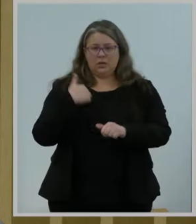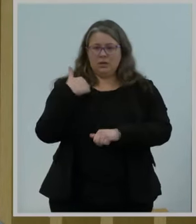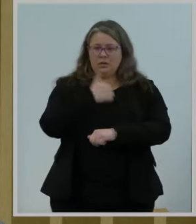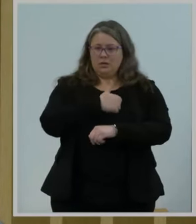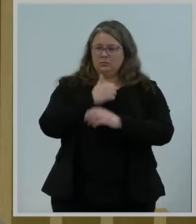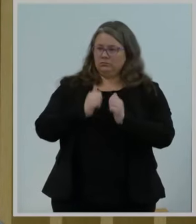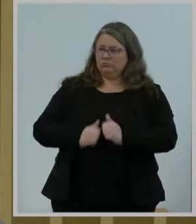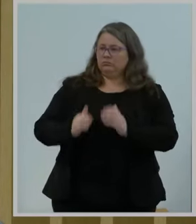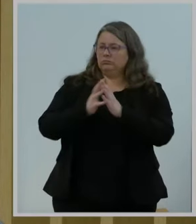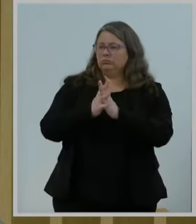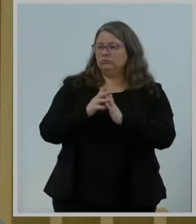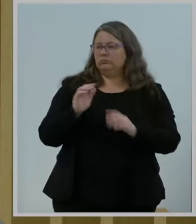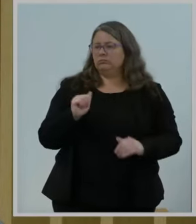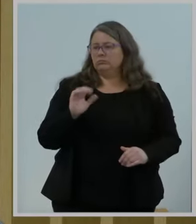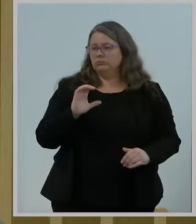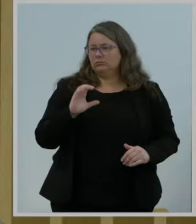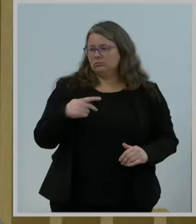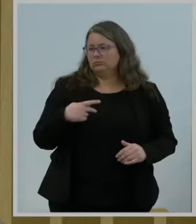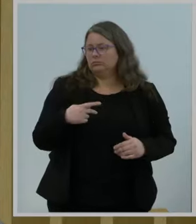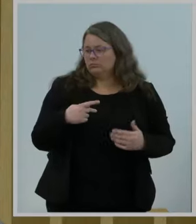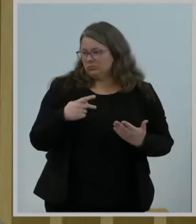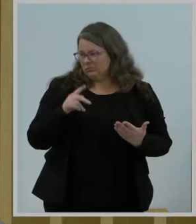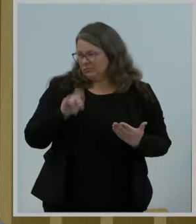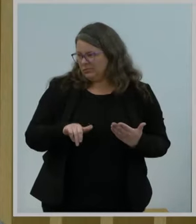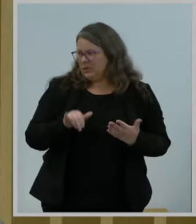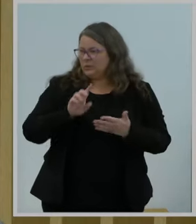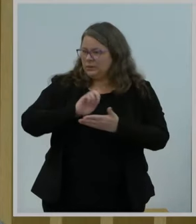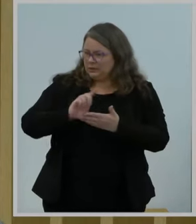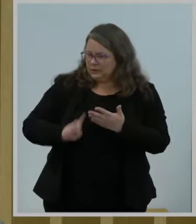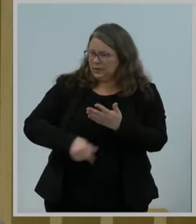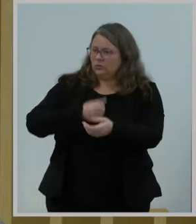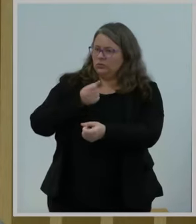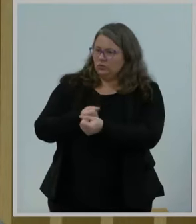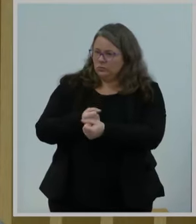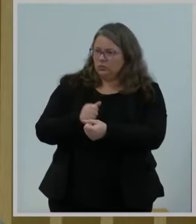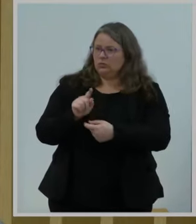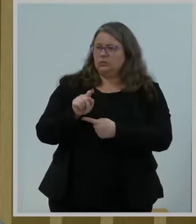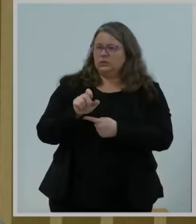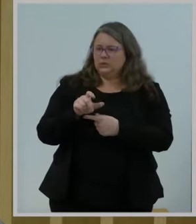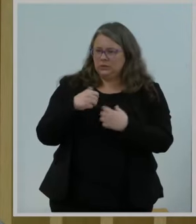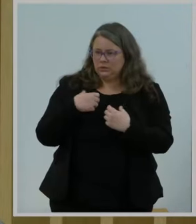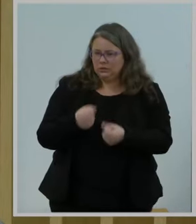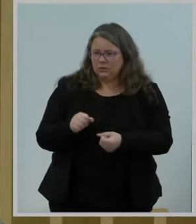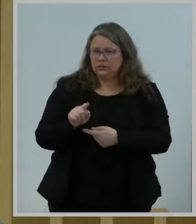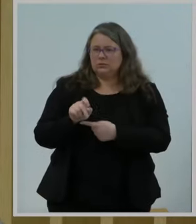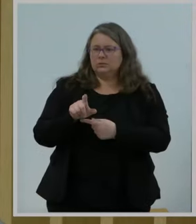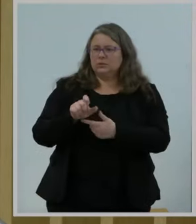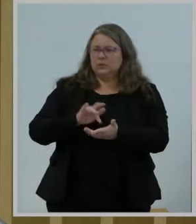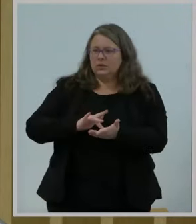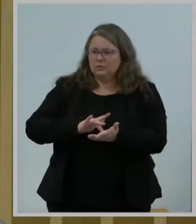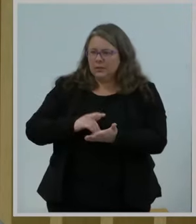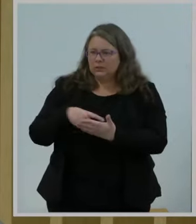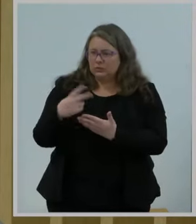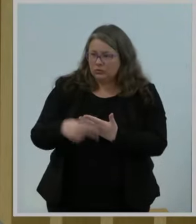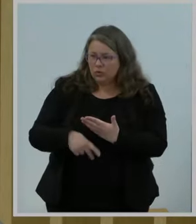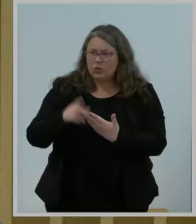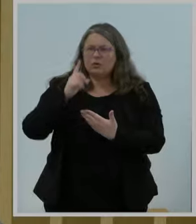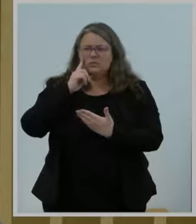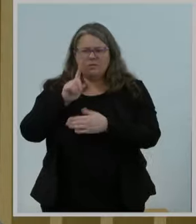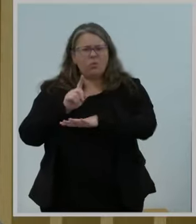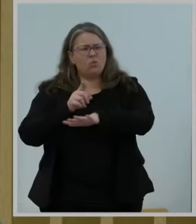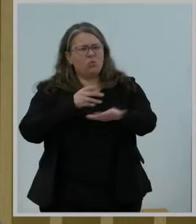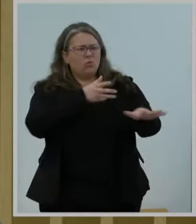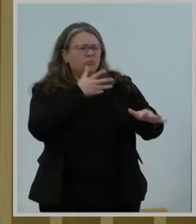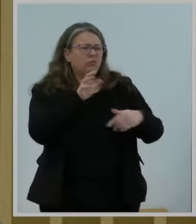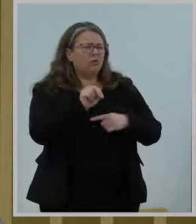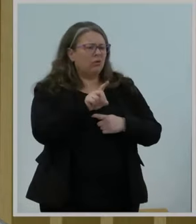support telehealth and telemedicine programs for underserved populations. I can remember going to talk actually with